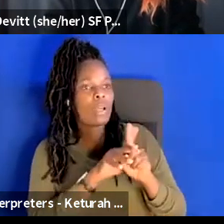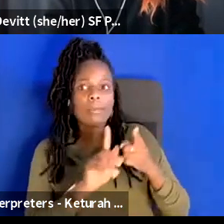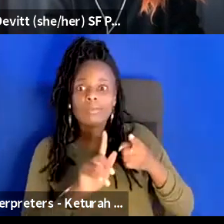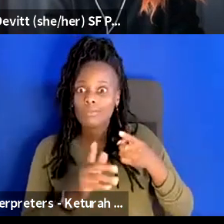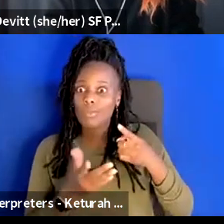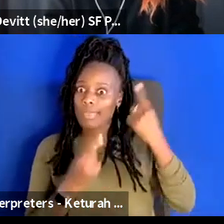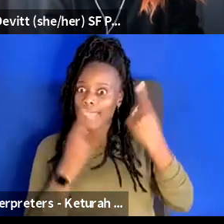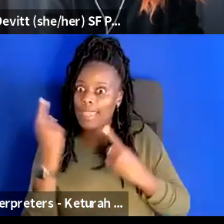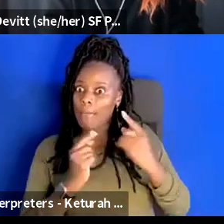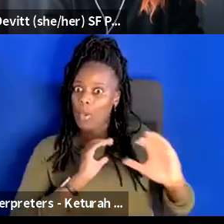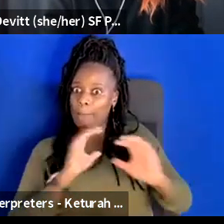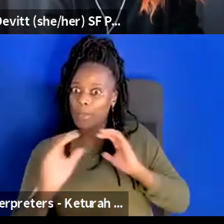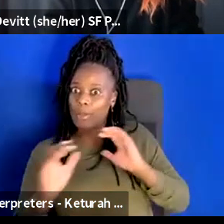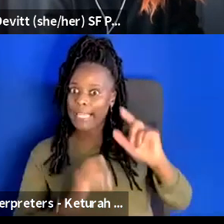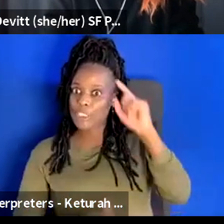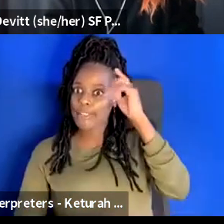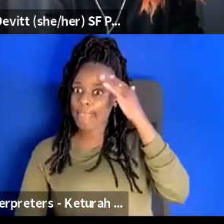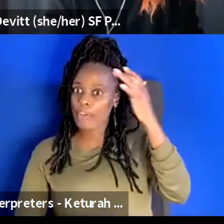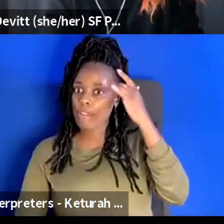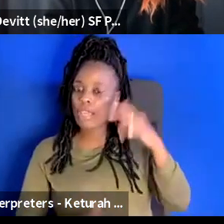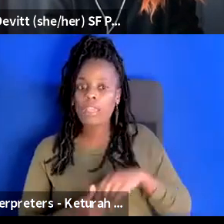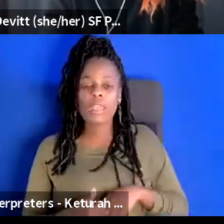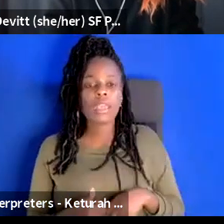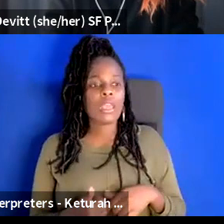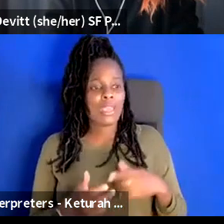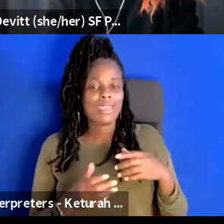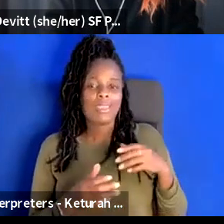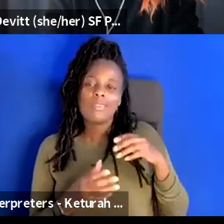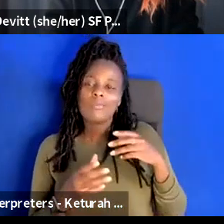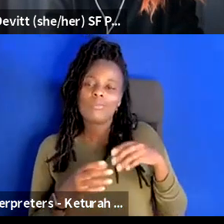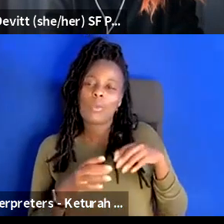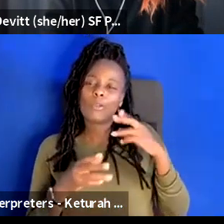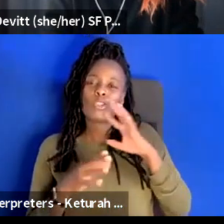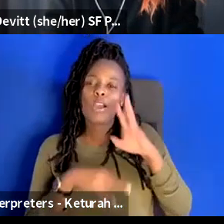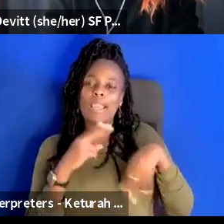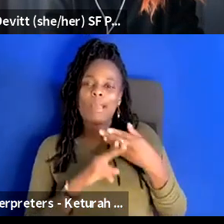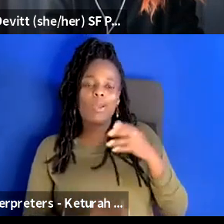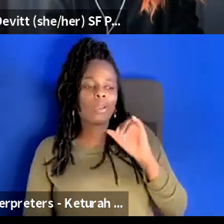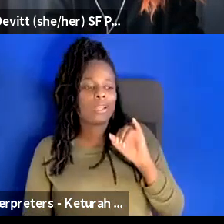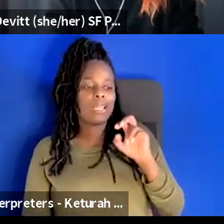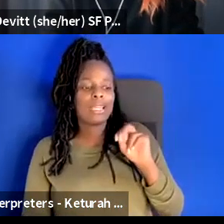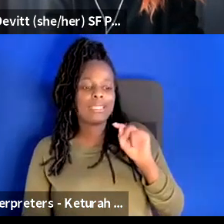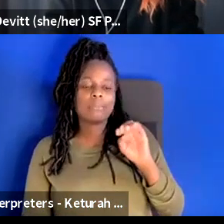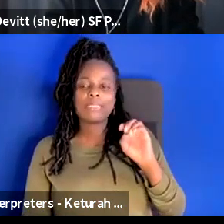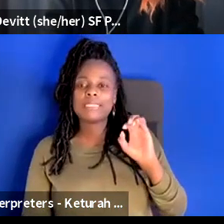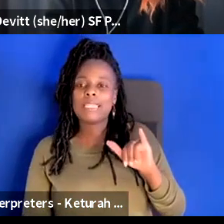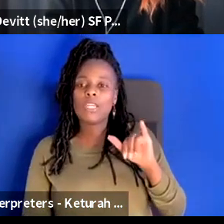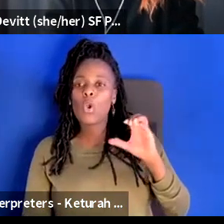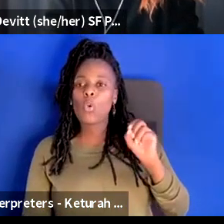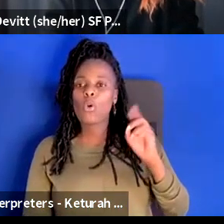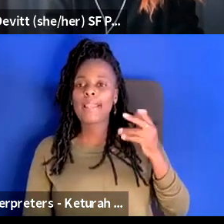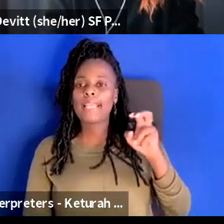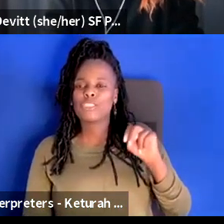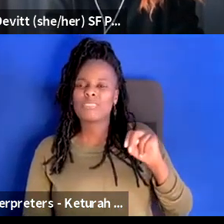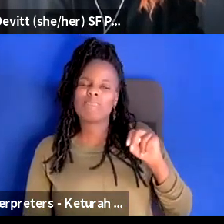and just thinking on on my experience with intimacy coordination we've got to get to the biases right we've got to get down